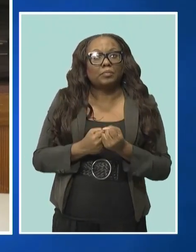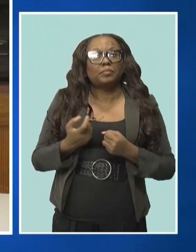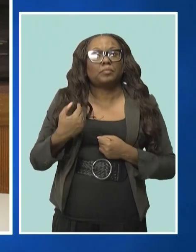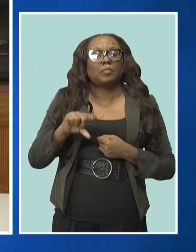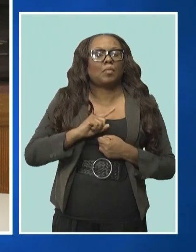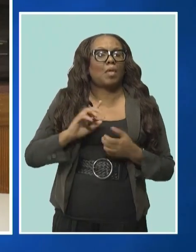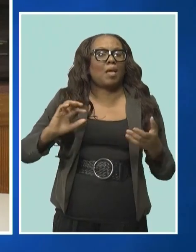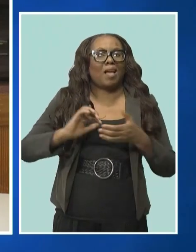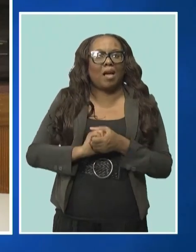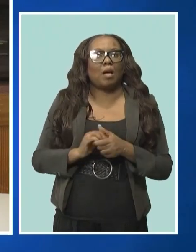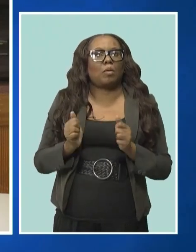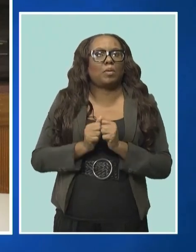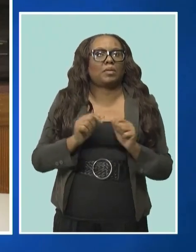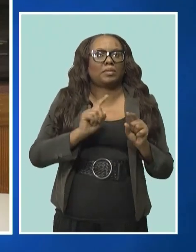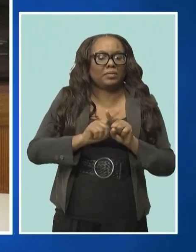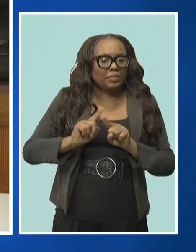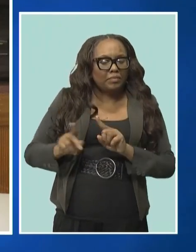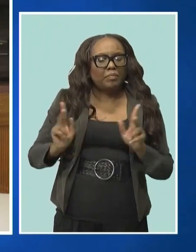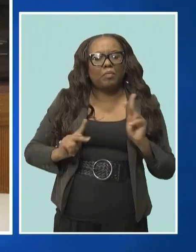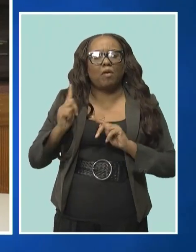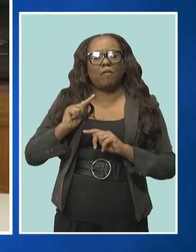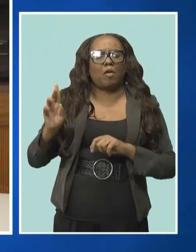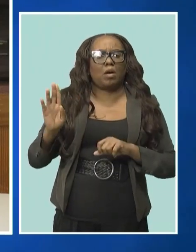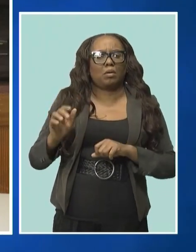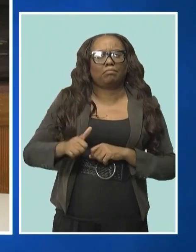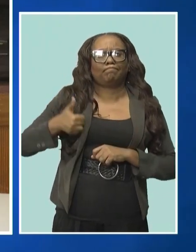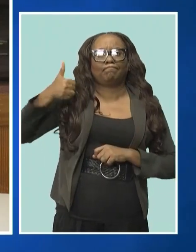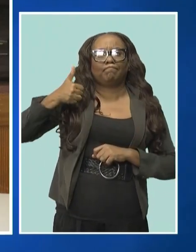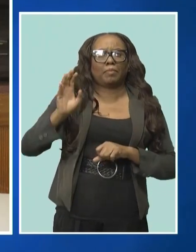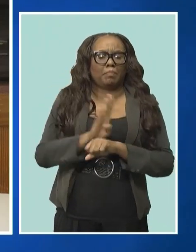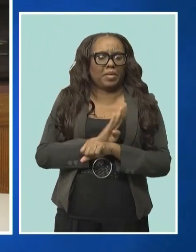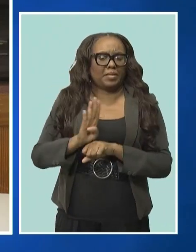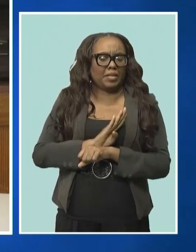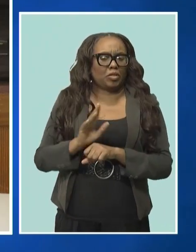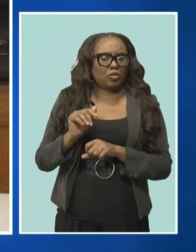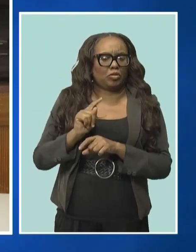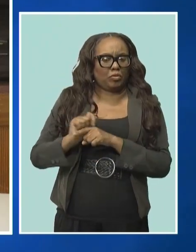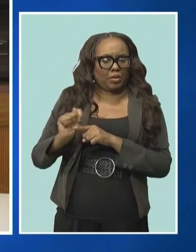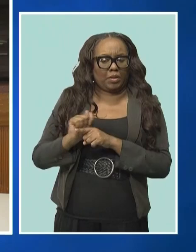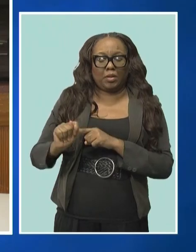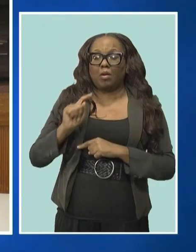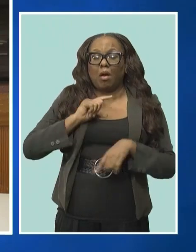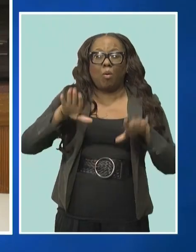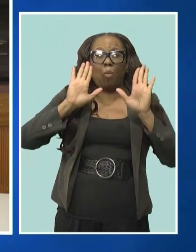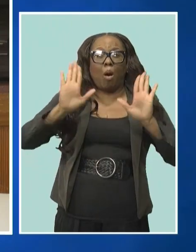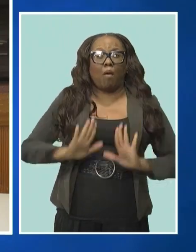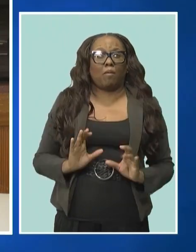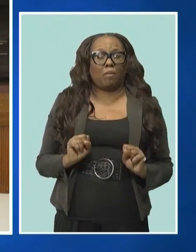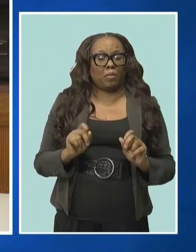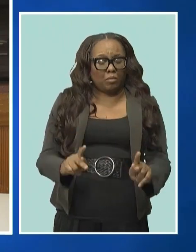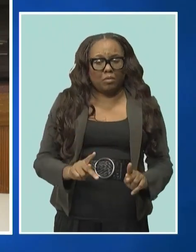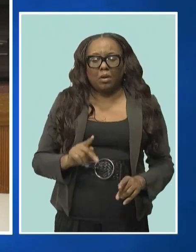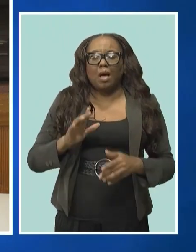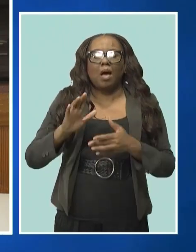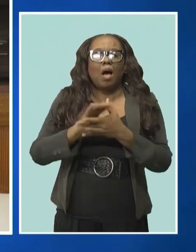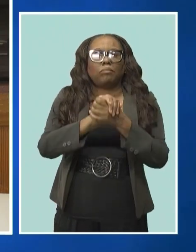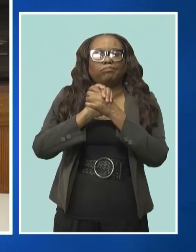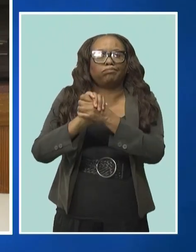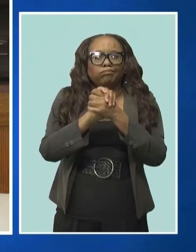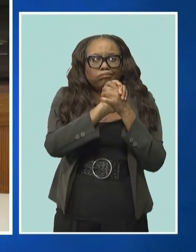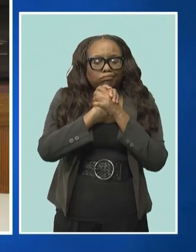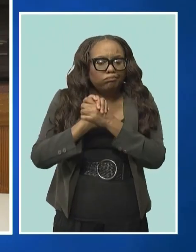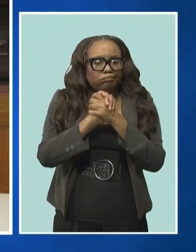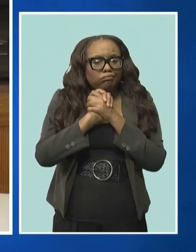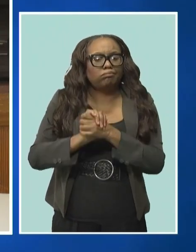top-tier business training courses. Together, we believe this is a golden opportunity. And again, I congratulate you for